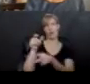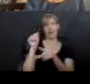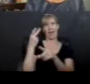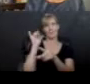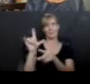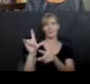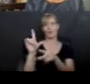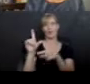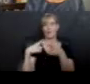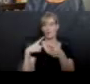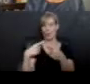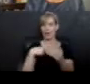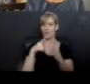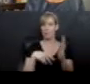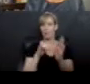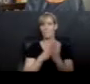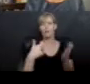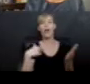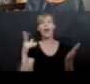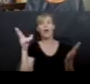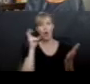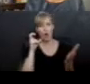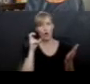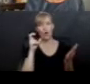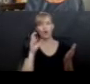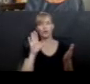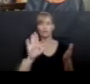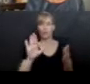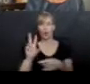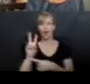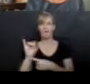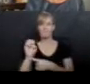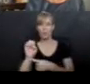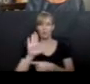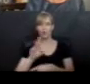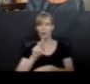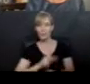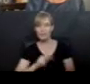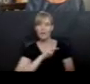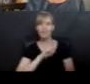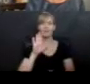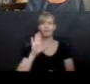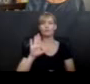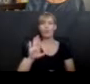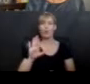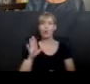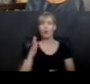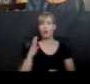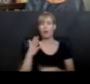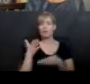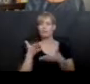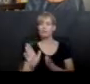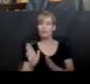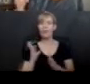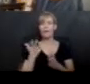help it. I heard the voice I'd actually hear you speak. And so they both went together. A lot of that. I'm not going to continue to harp on that.